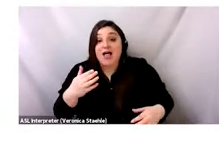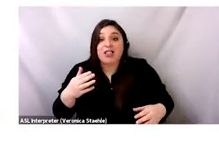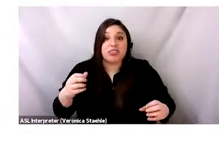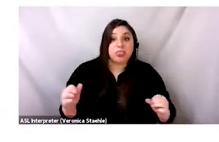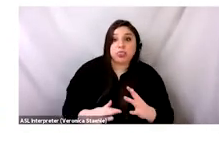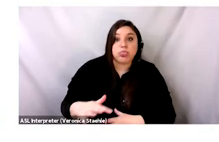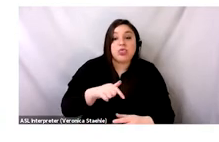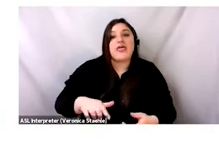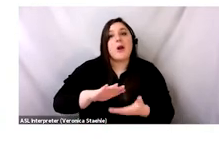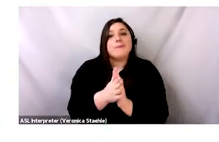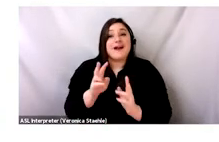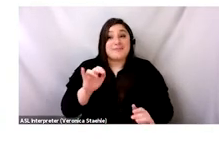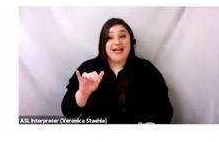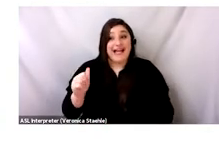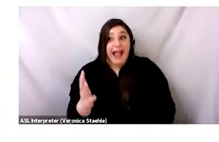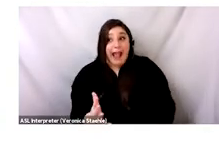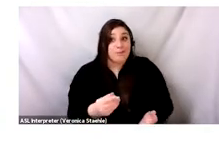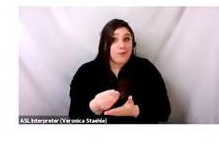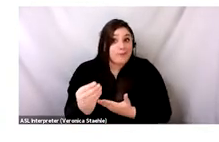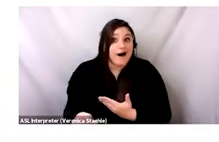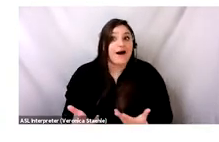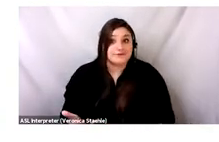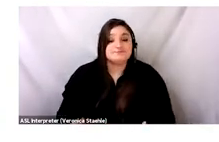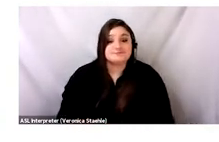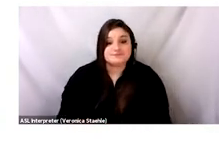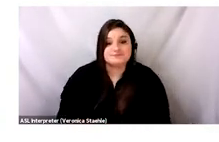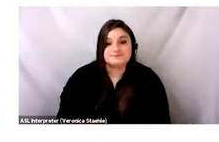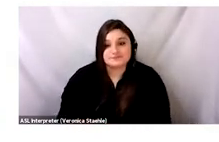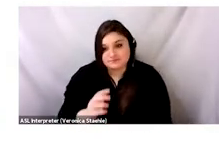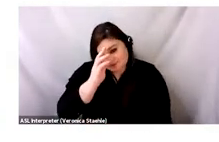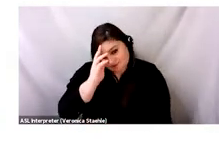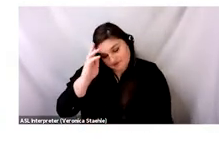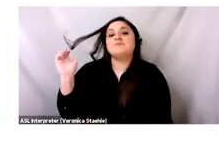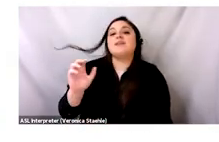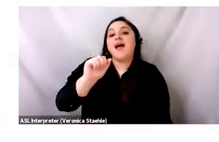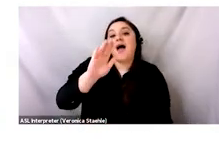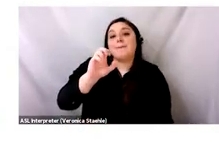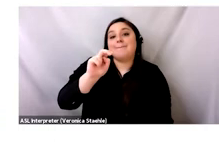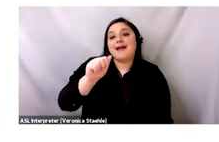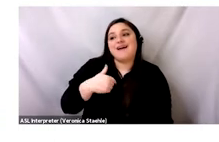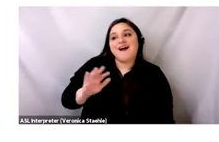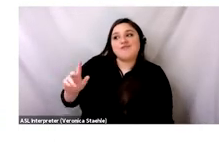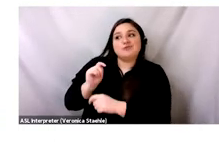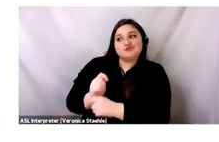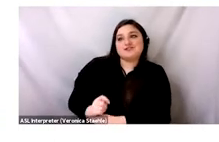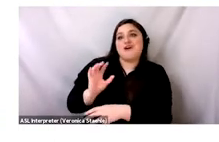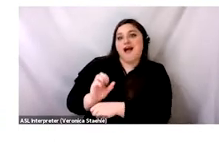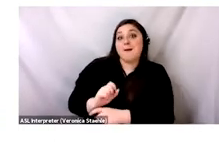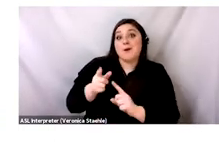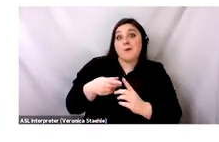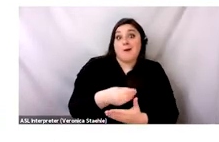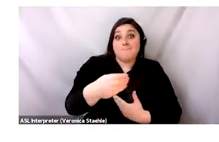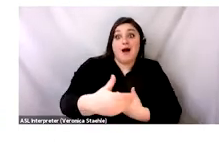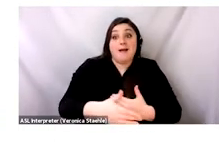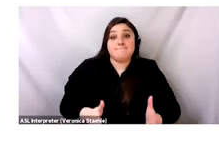traders in big trouble. So retailers call their business a gambling business for this reason, and Abena always prays before she